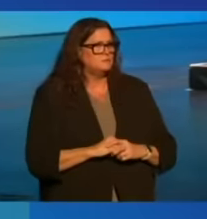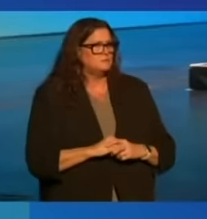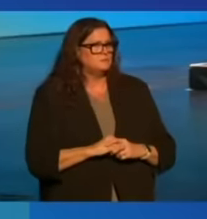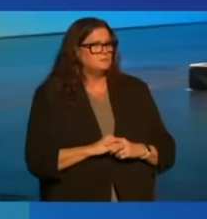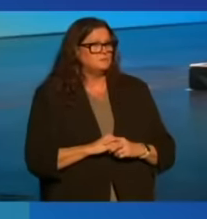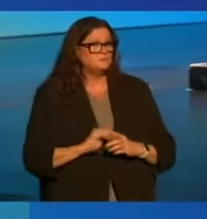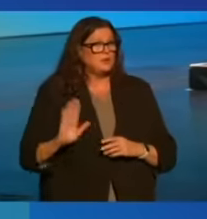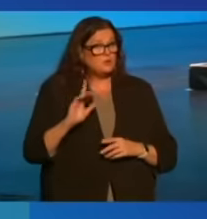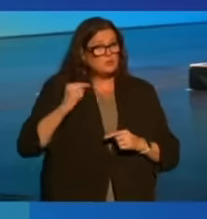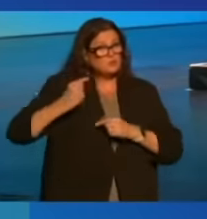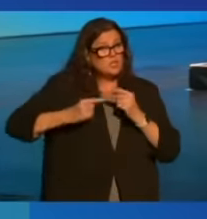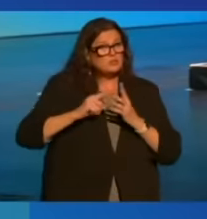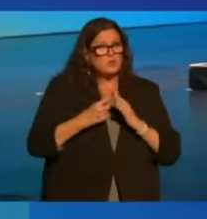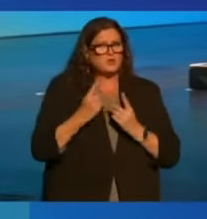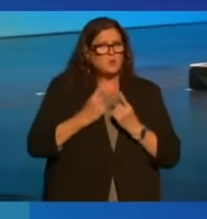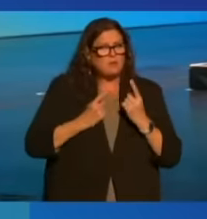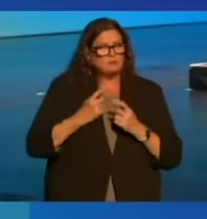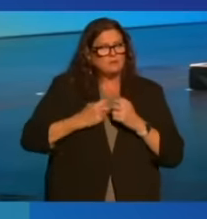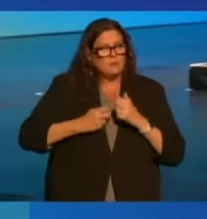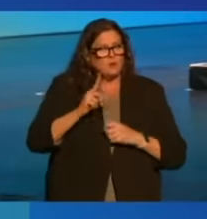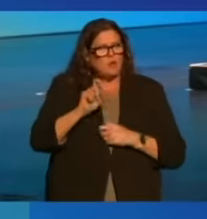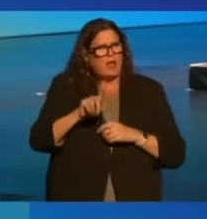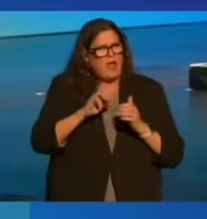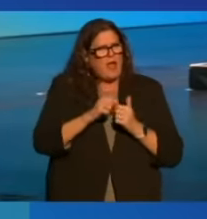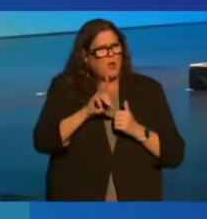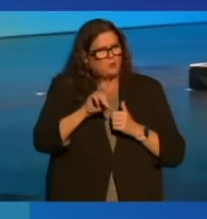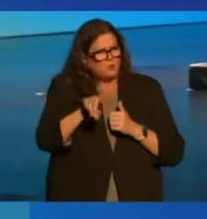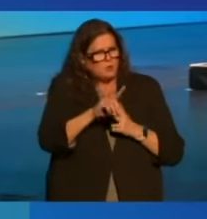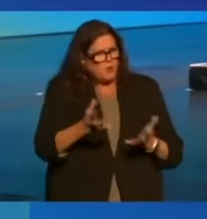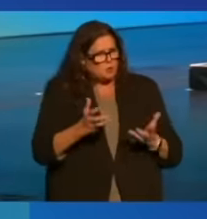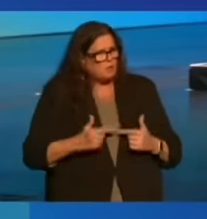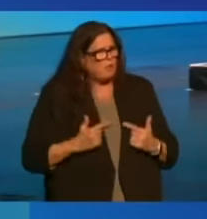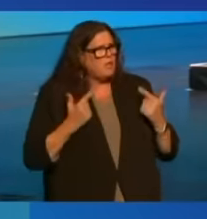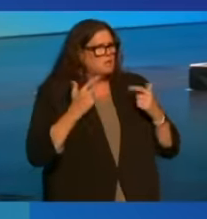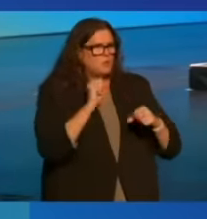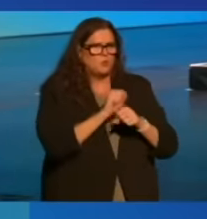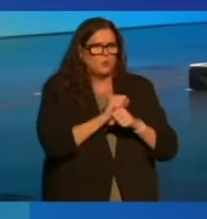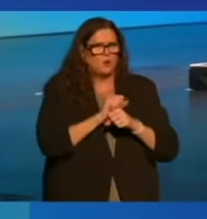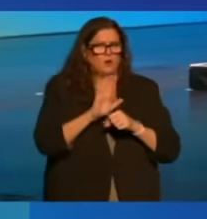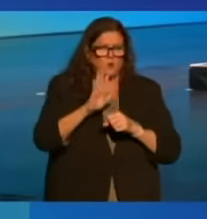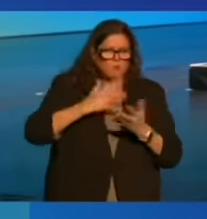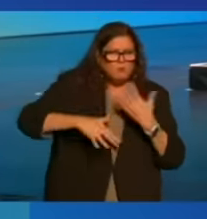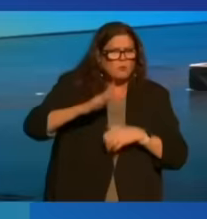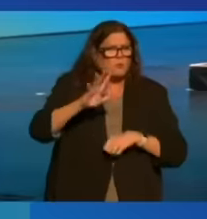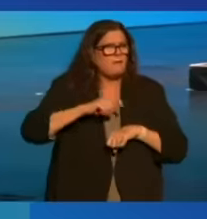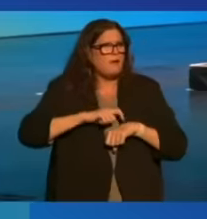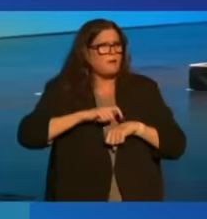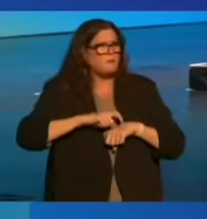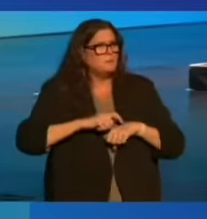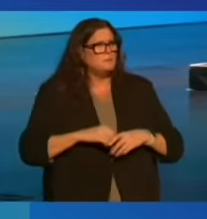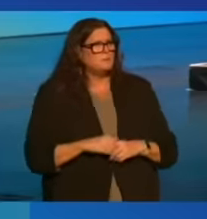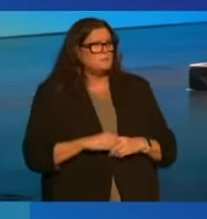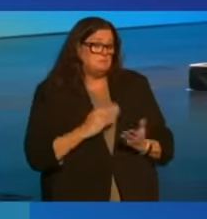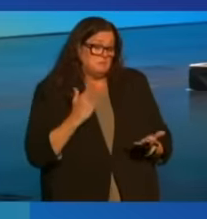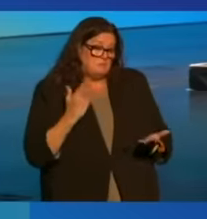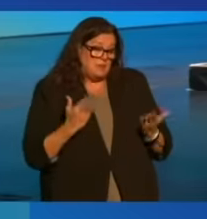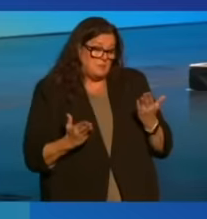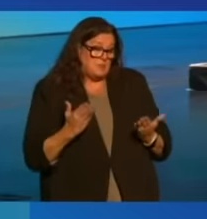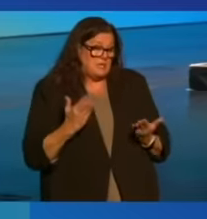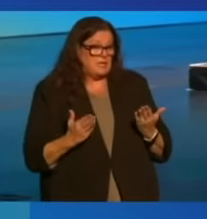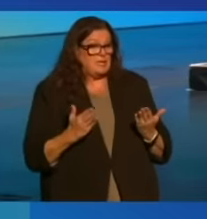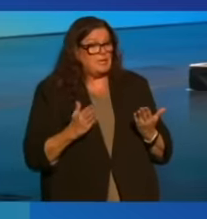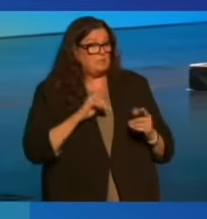Your generation is starting to ask tough questions about how you want to live and work and spend your time. And it may be that,